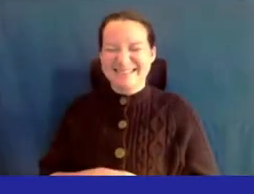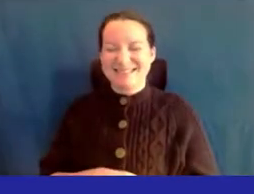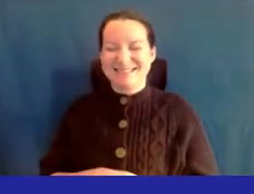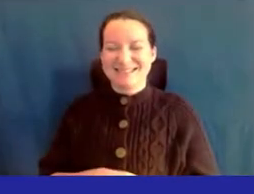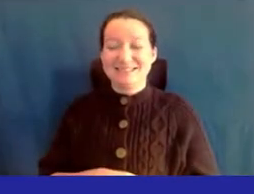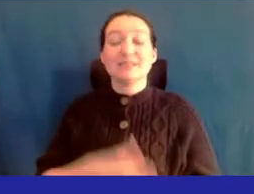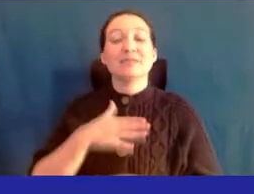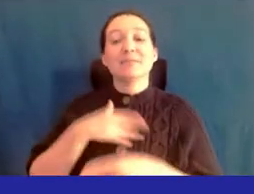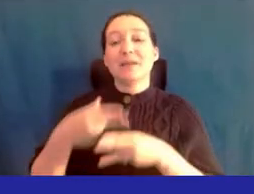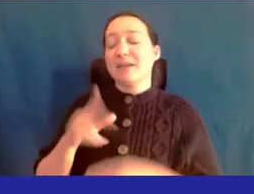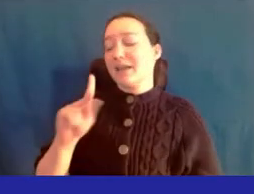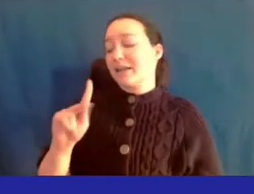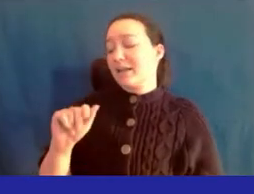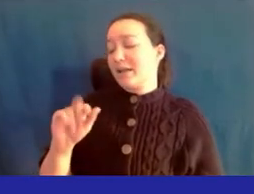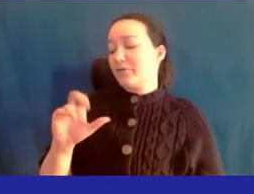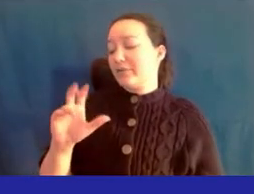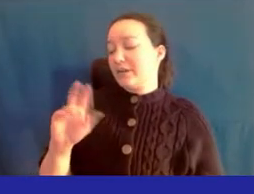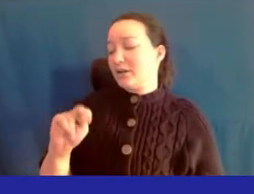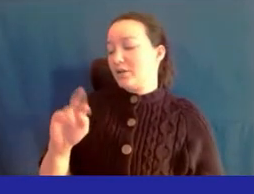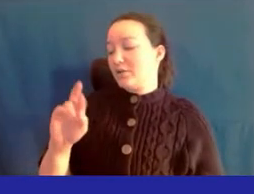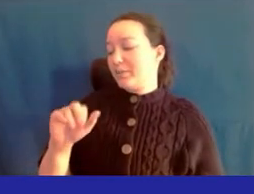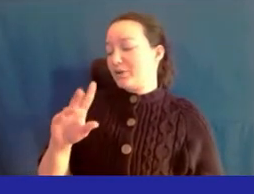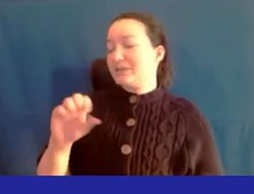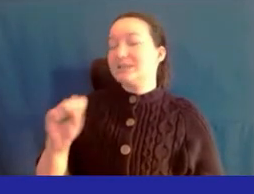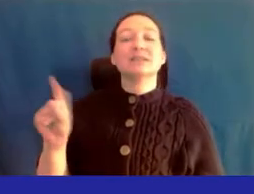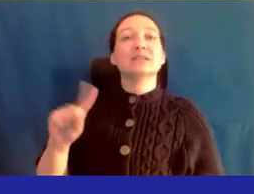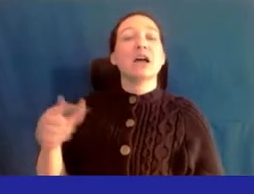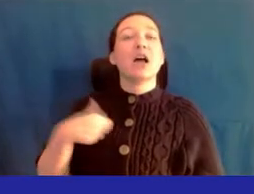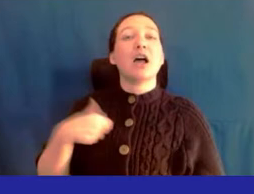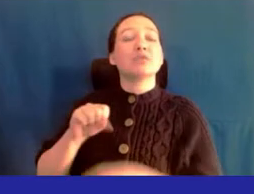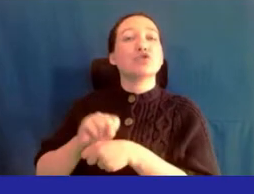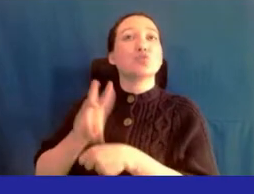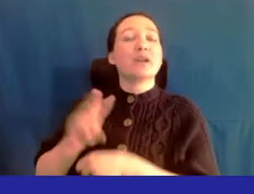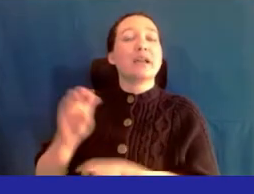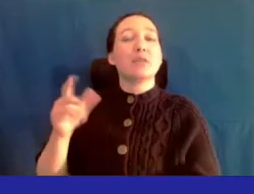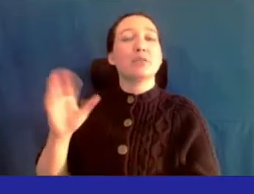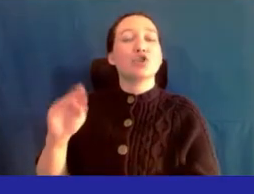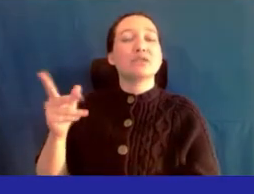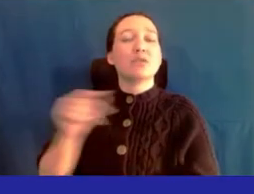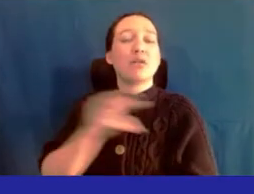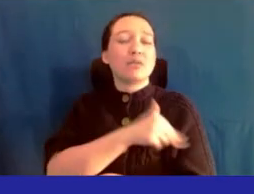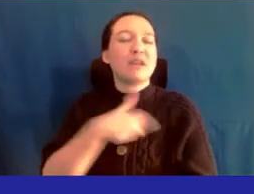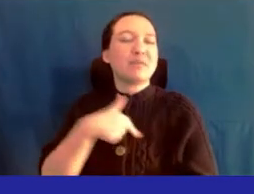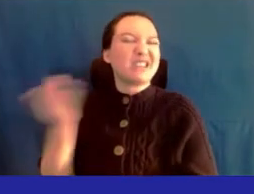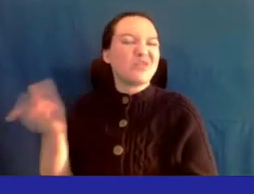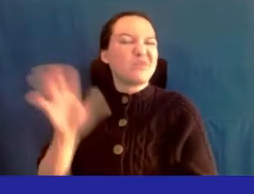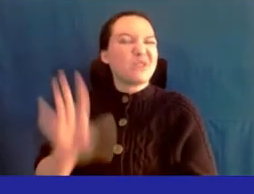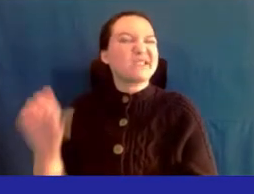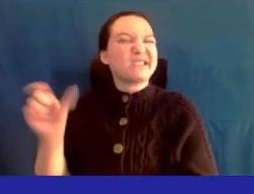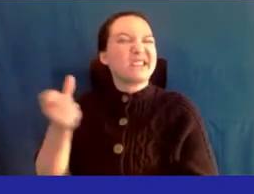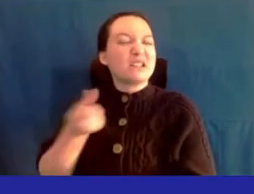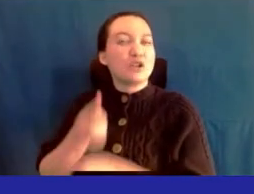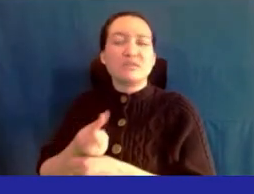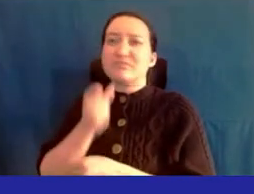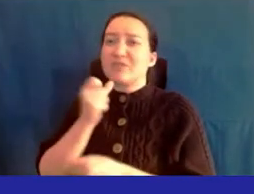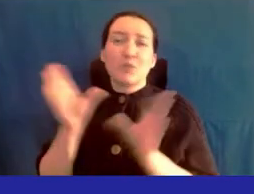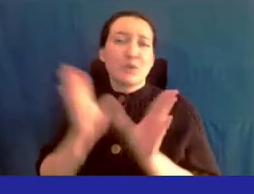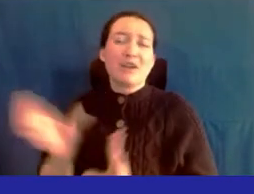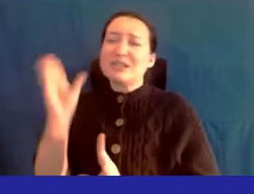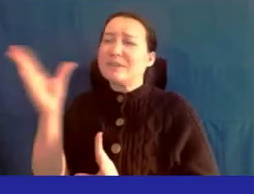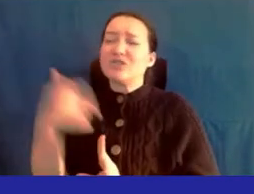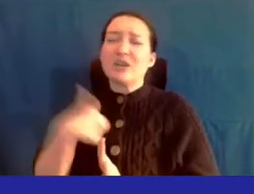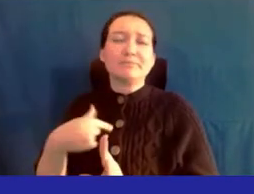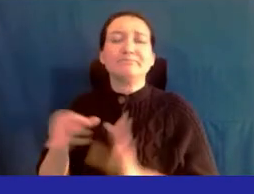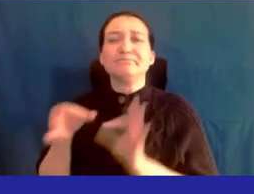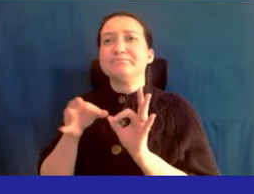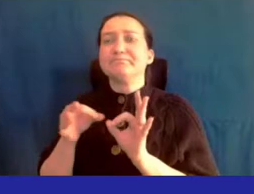So my name is Karen Ramirez. I'm a social worker at Elmhurst Hospital. I've been there for almost 10 years now. I don't have a prepared speech. I wasn't